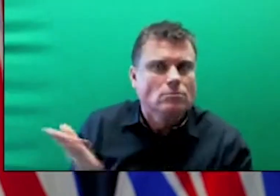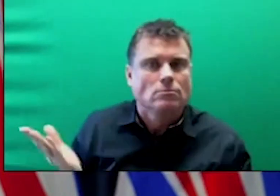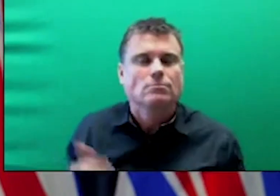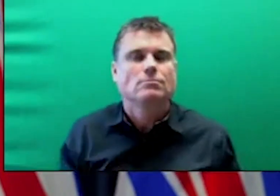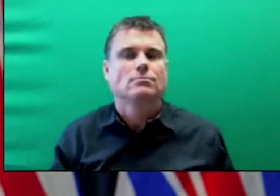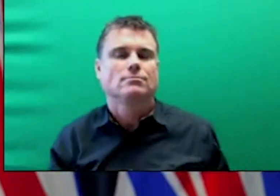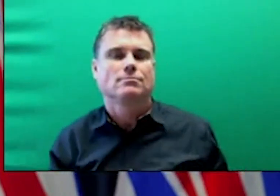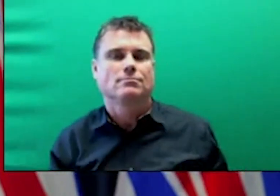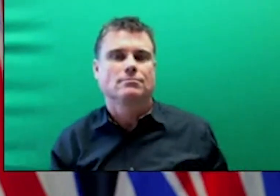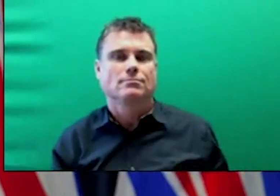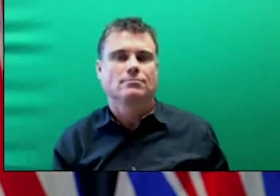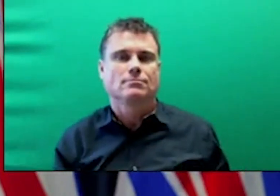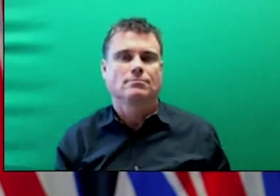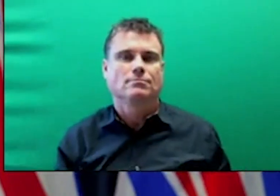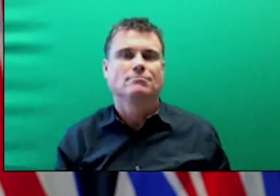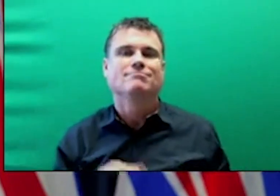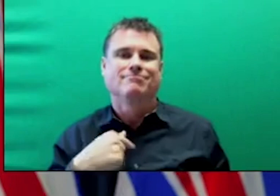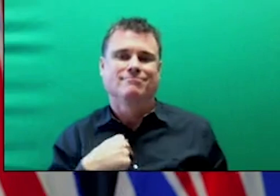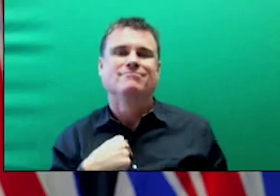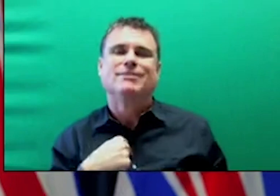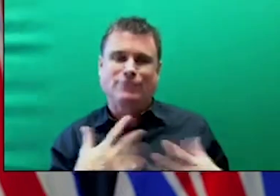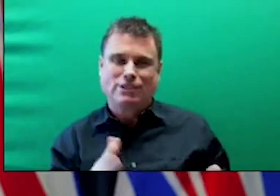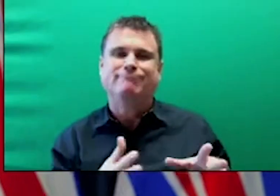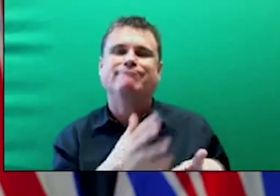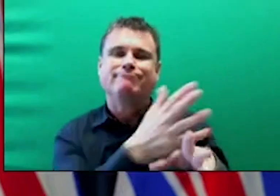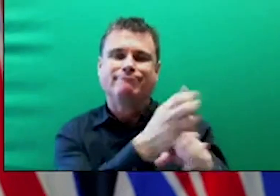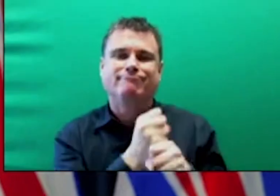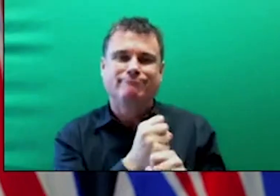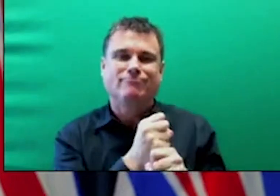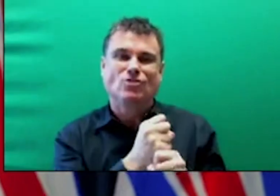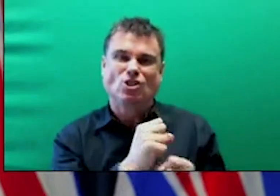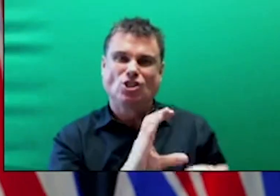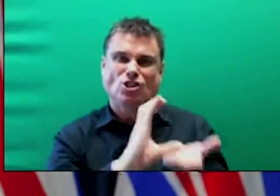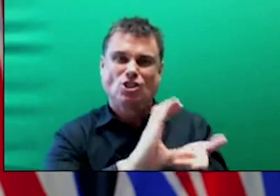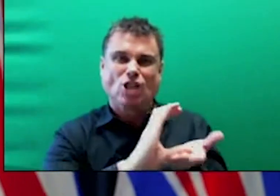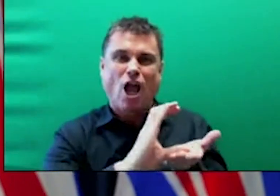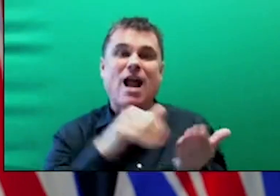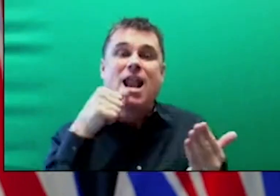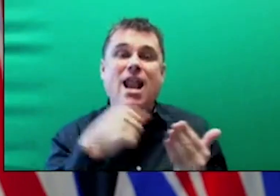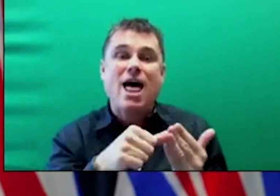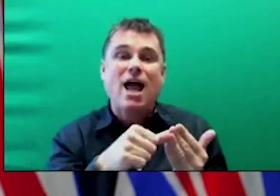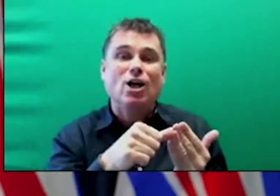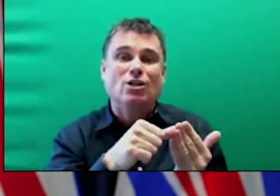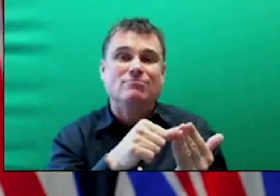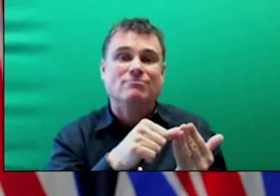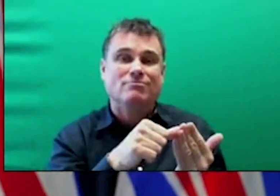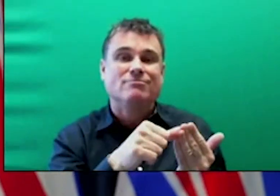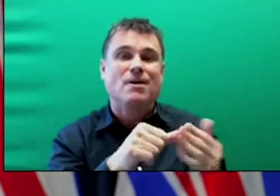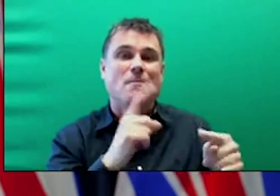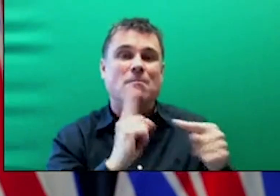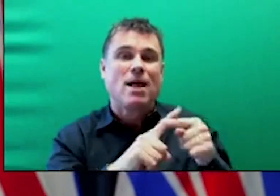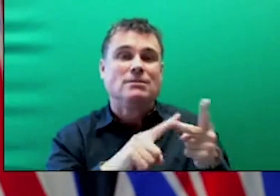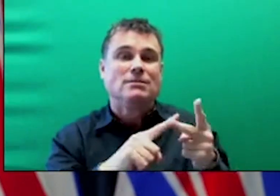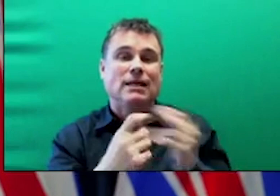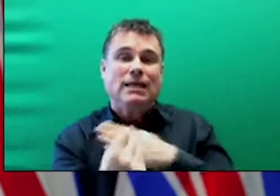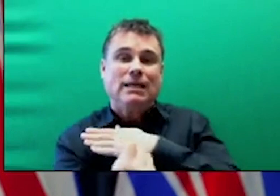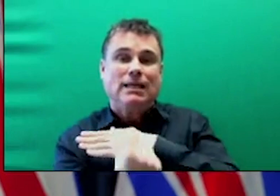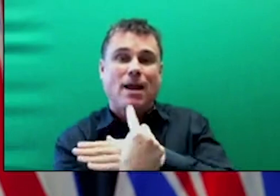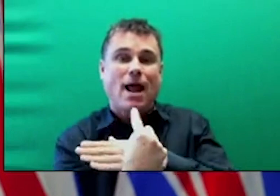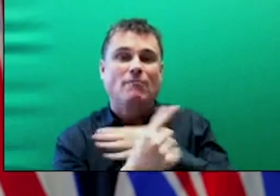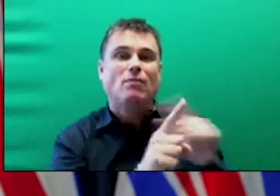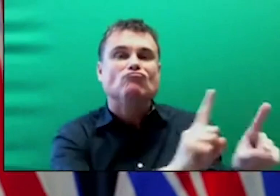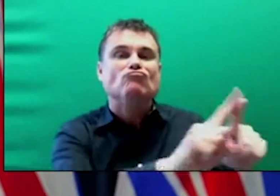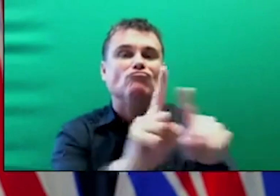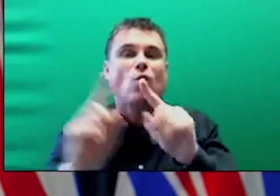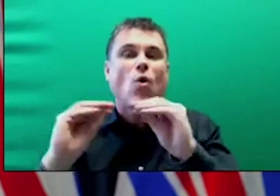we have contracts with the federal government to get supply. So it's premature for me to suggest that BC athletes who want to